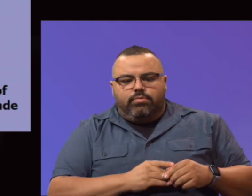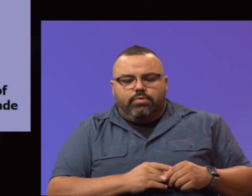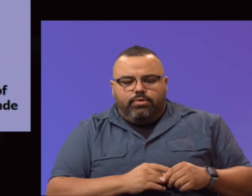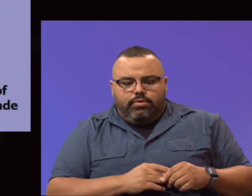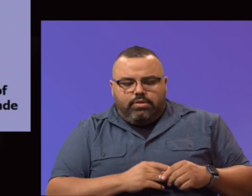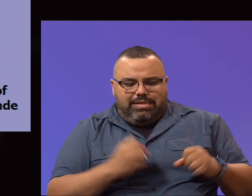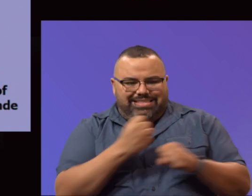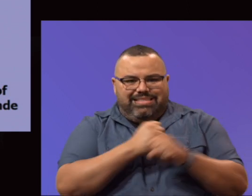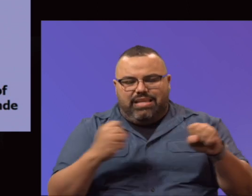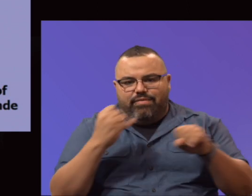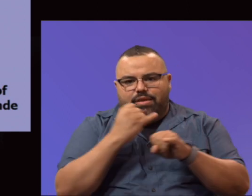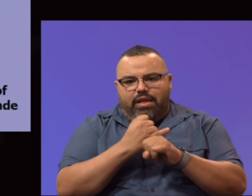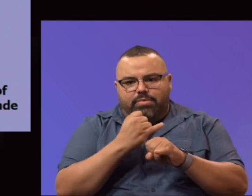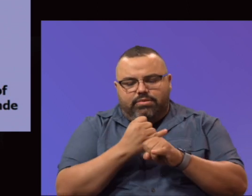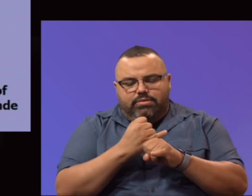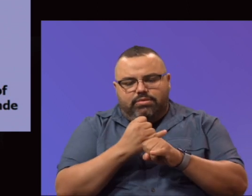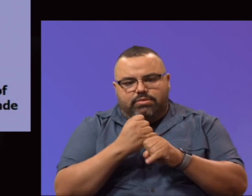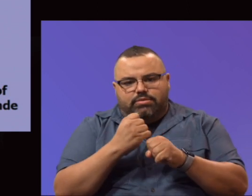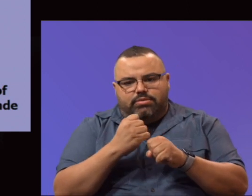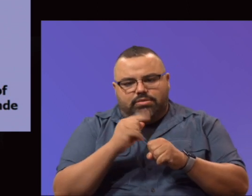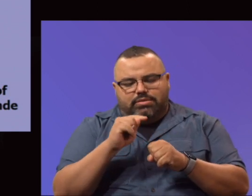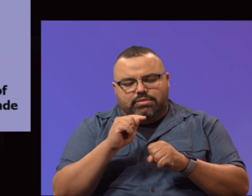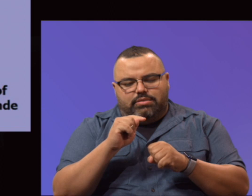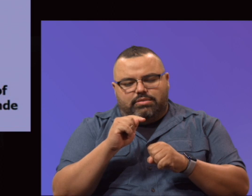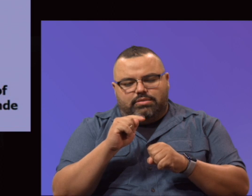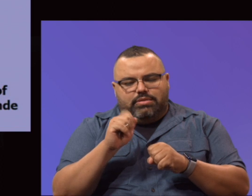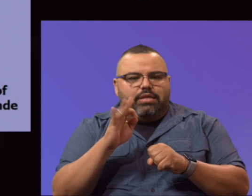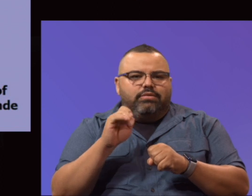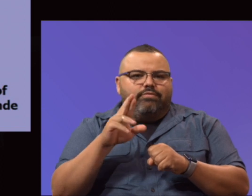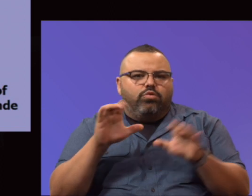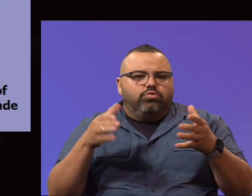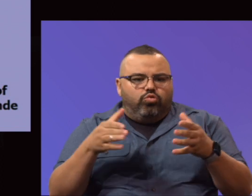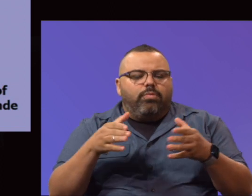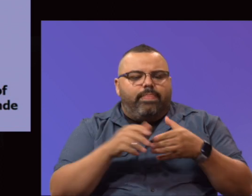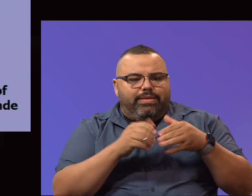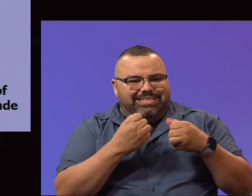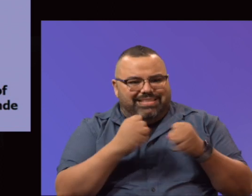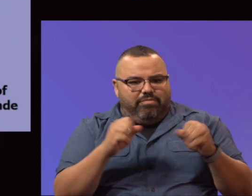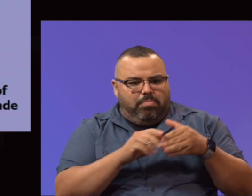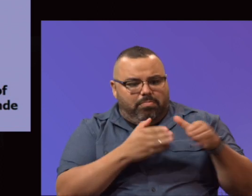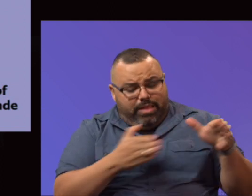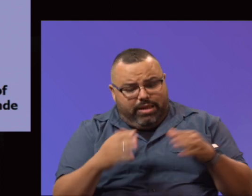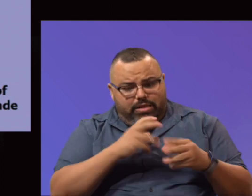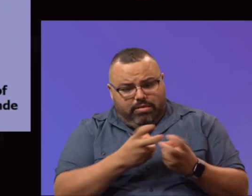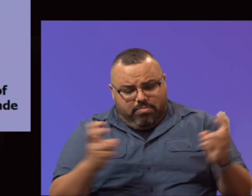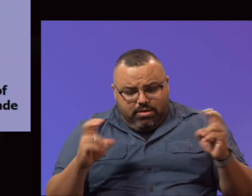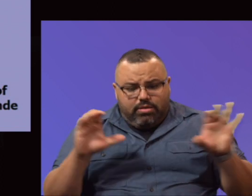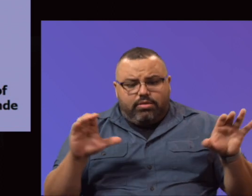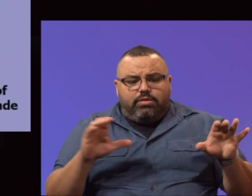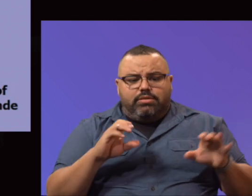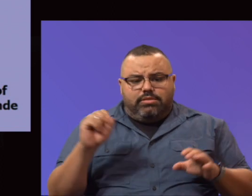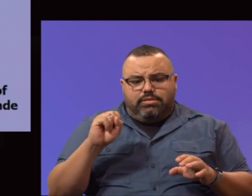Our Safe Campus Task Force and the Vaccination Planning Committee continues to do a great job. So the Safe Campus